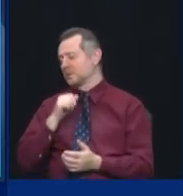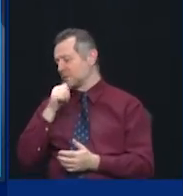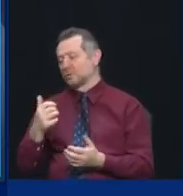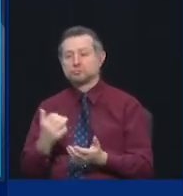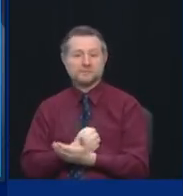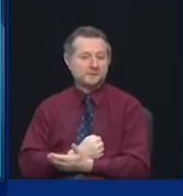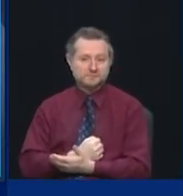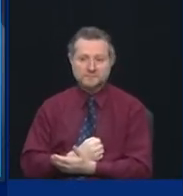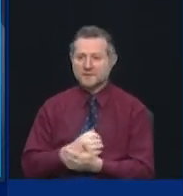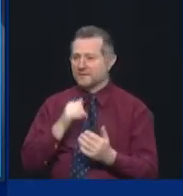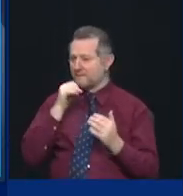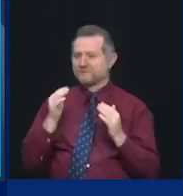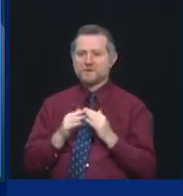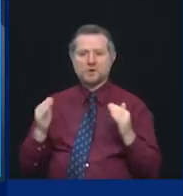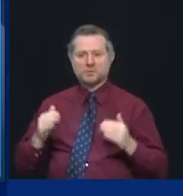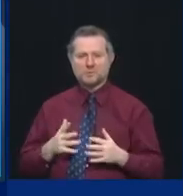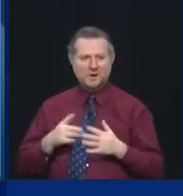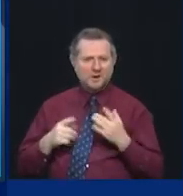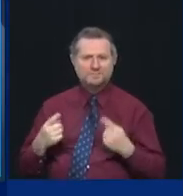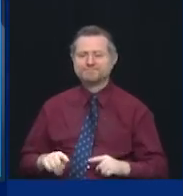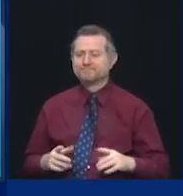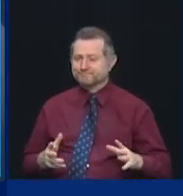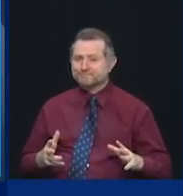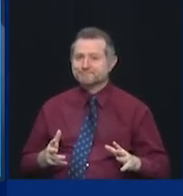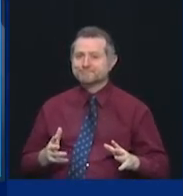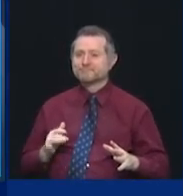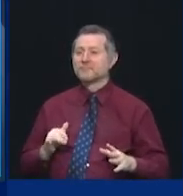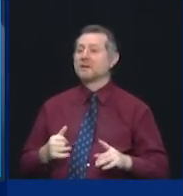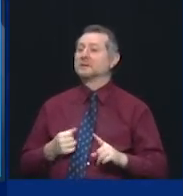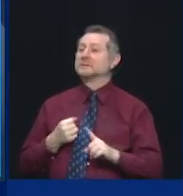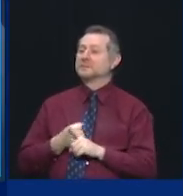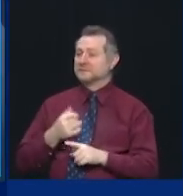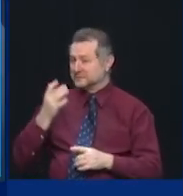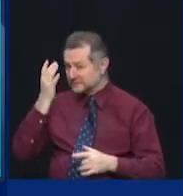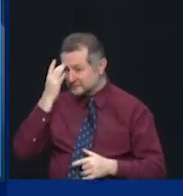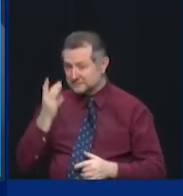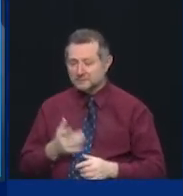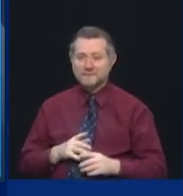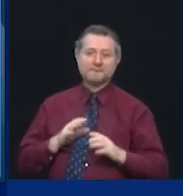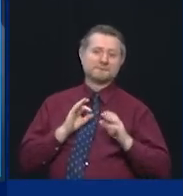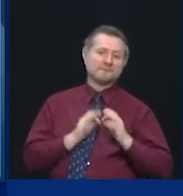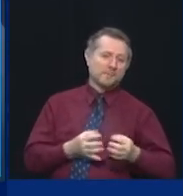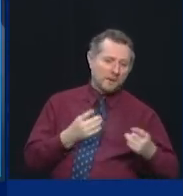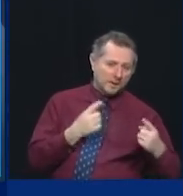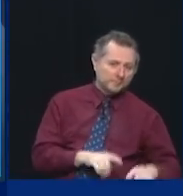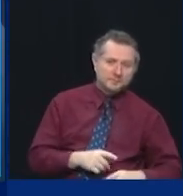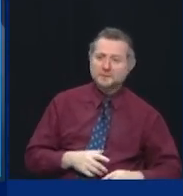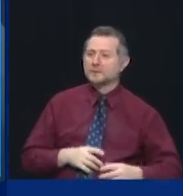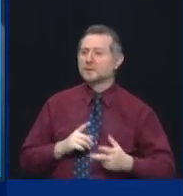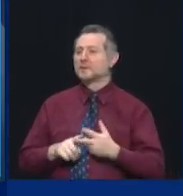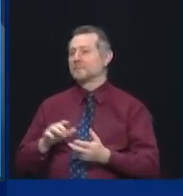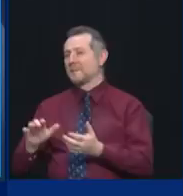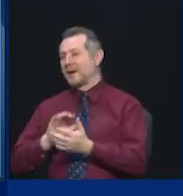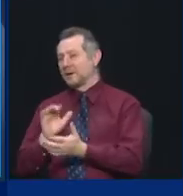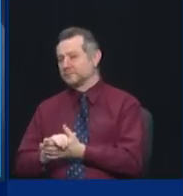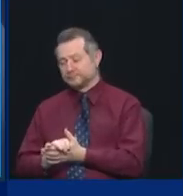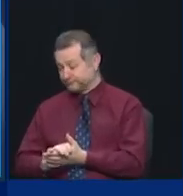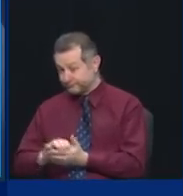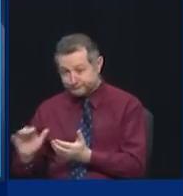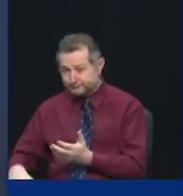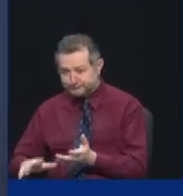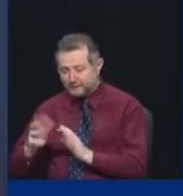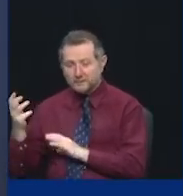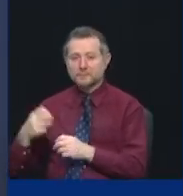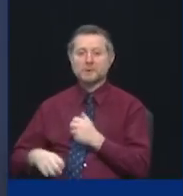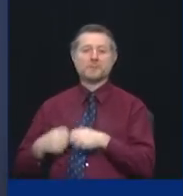Somebody's going to get sick. You'll have a problem in a family. You'll have a problem in a marriage. Something's going to happen. Life is not about